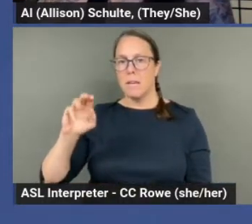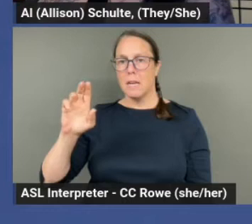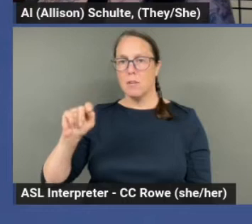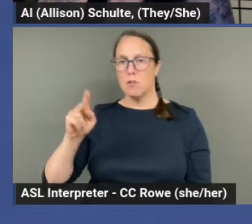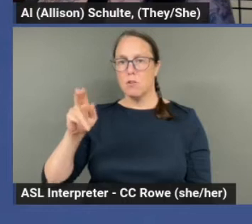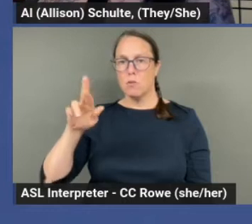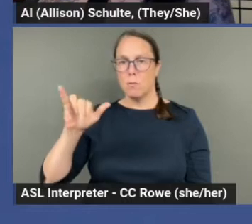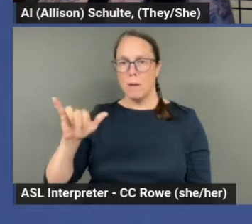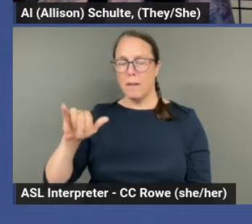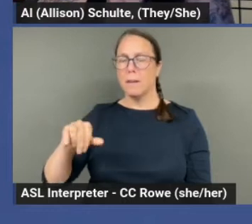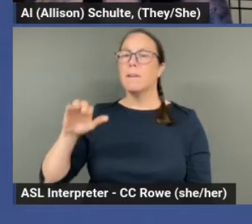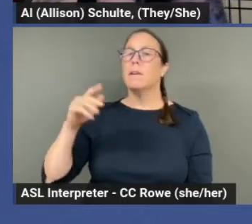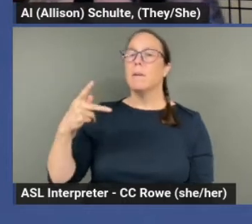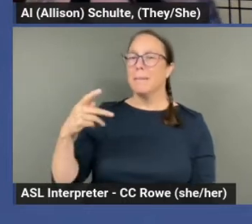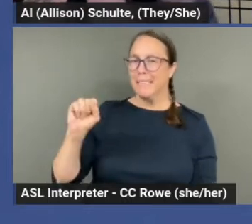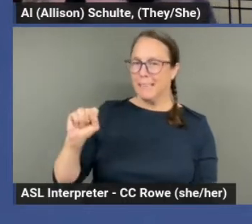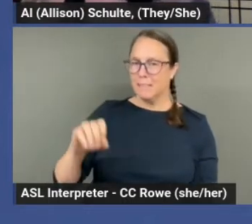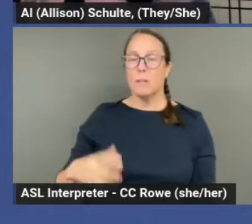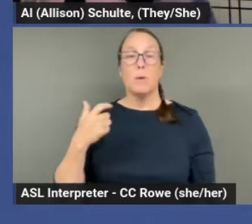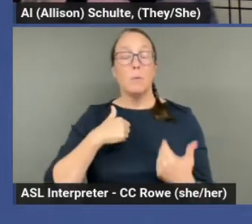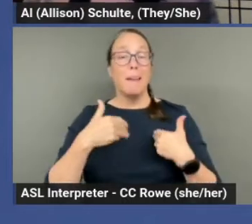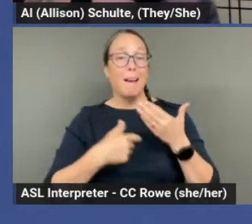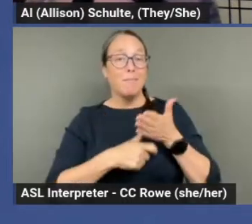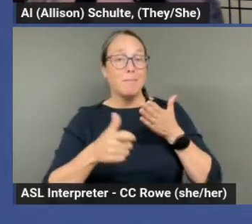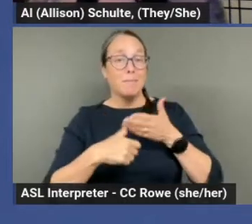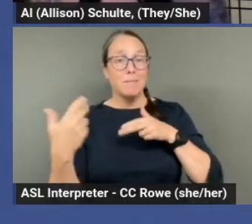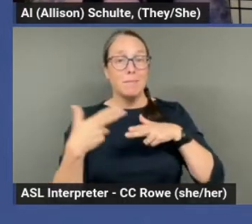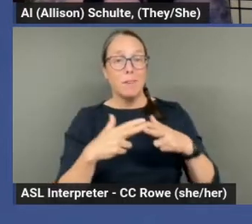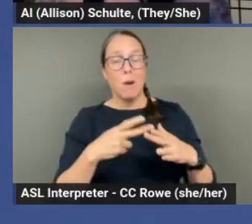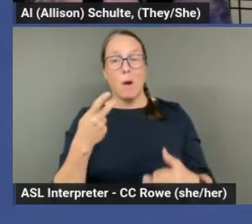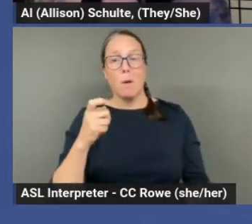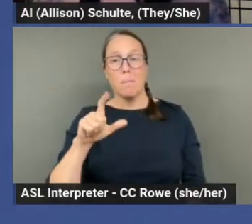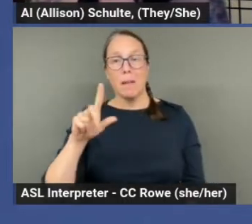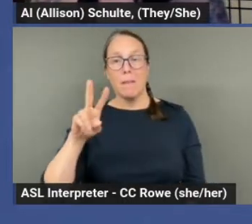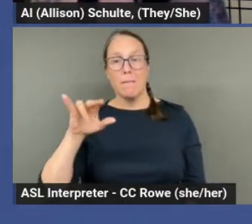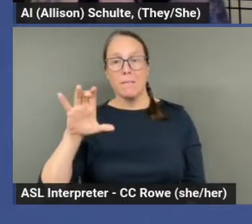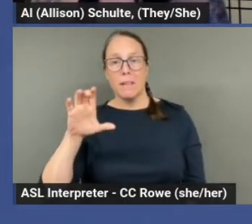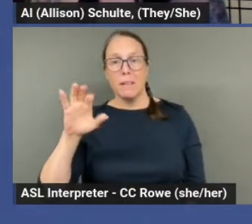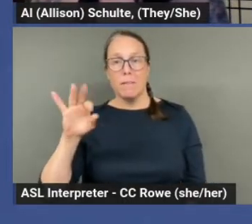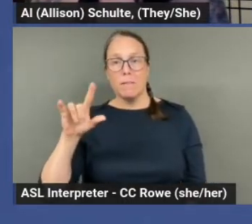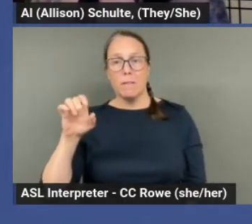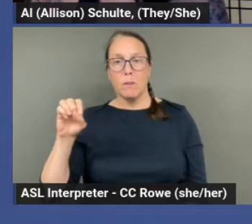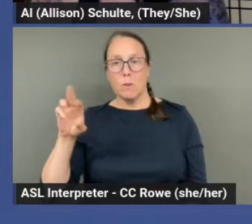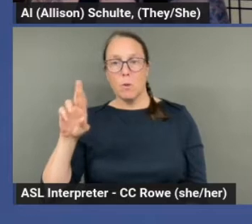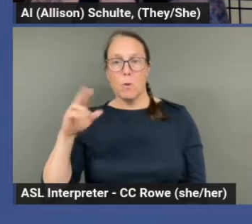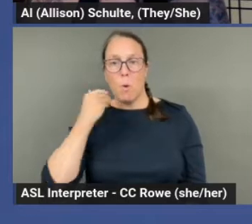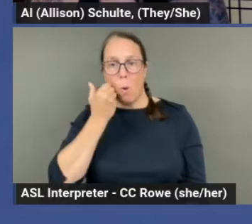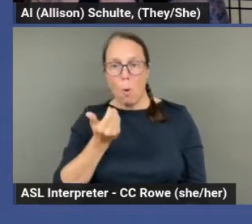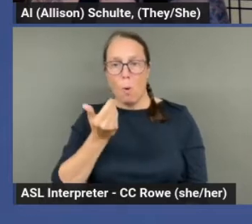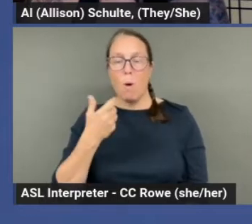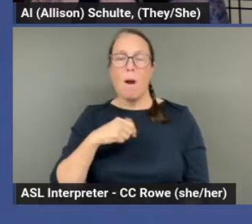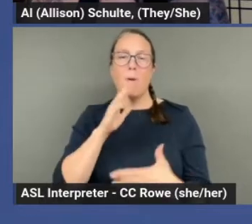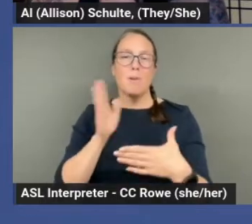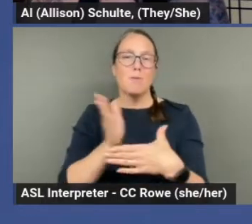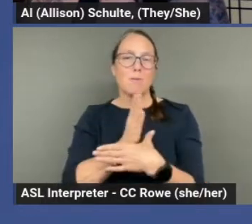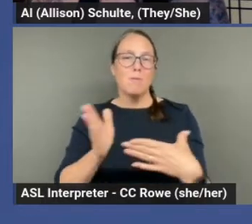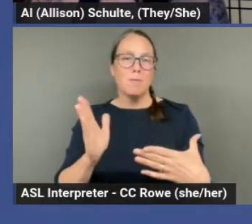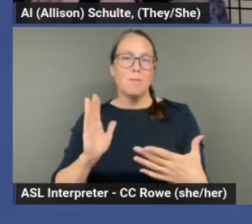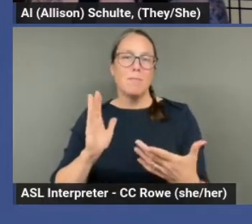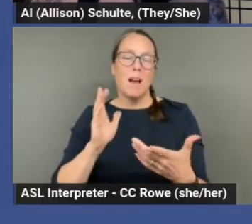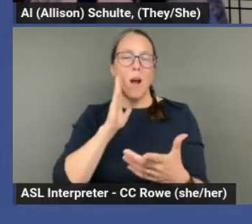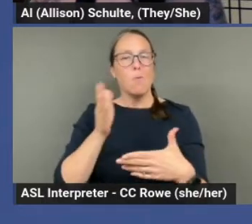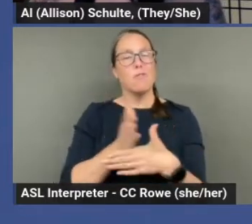a zine called Pelvic Floor 4. So I'm gonna share with you our, um,